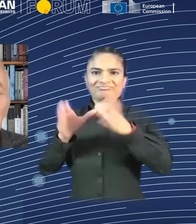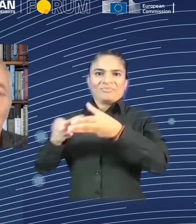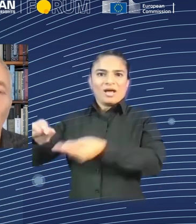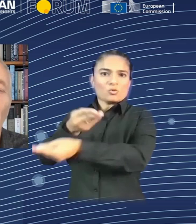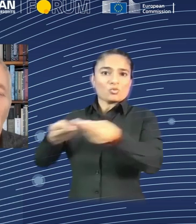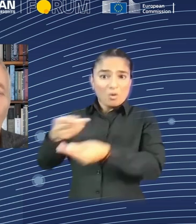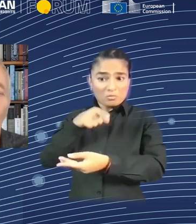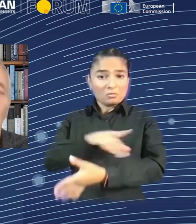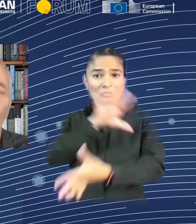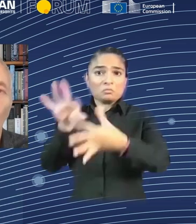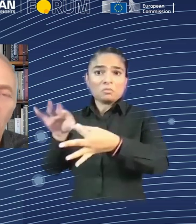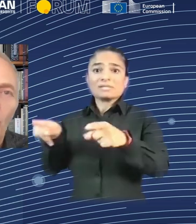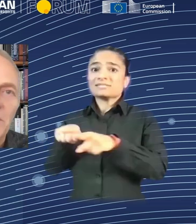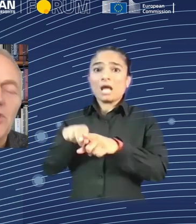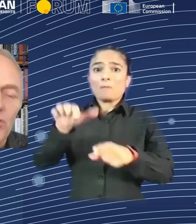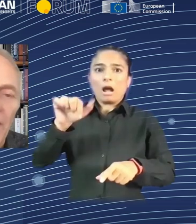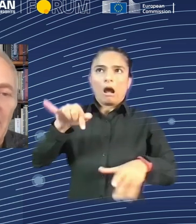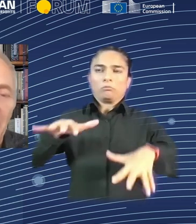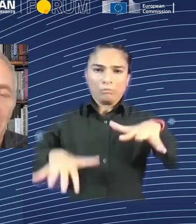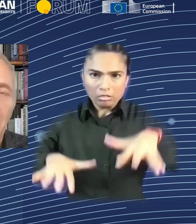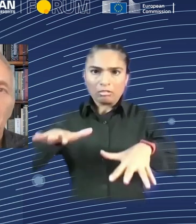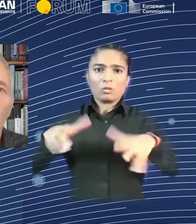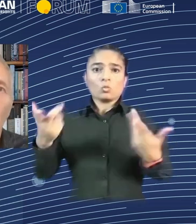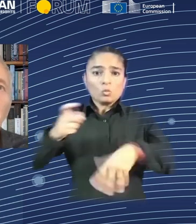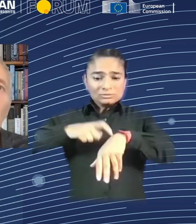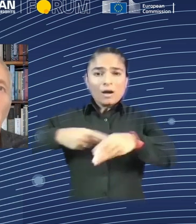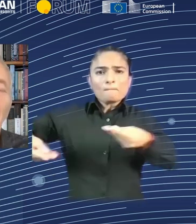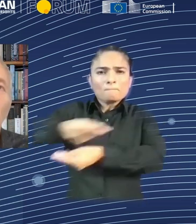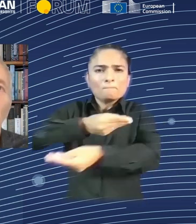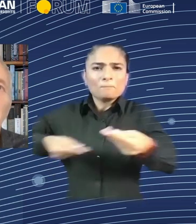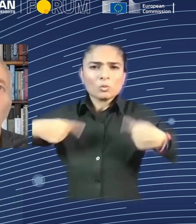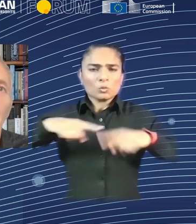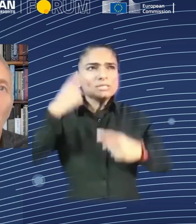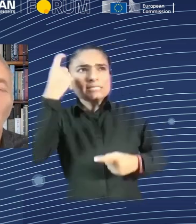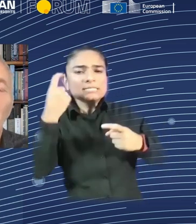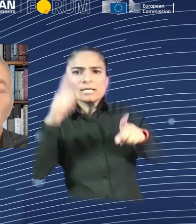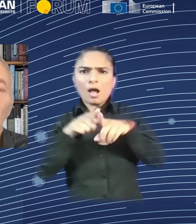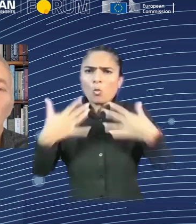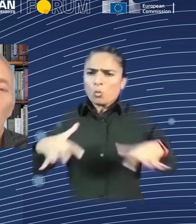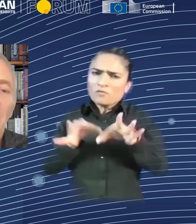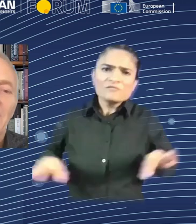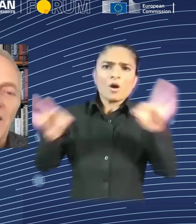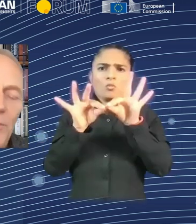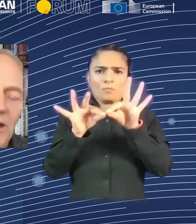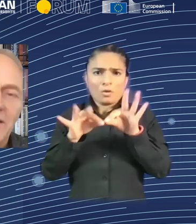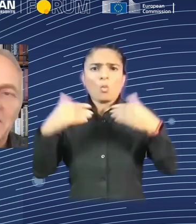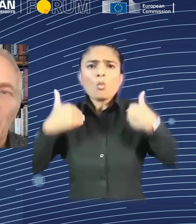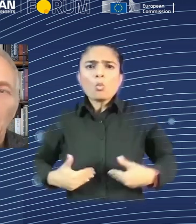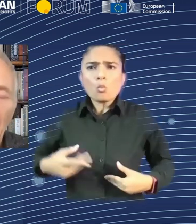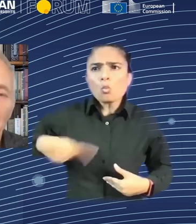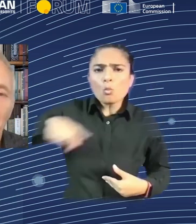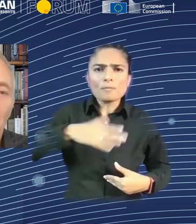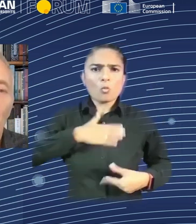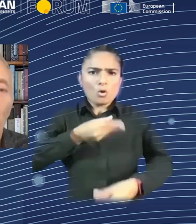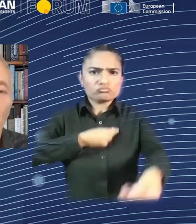consider valuable and what humans trade. Jobs are not just about trading the commodities of the